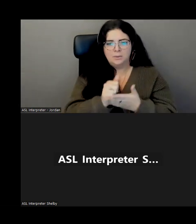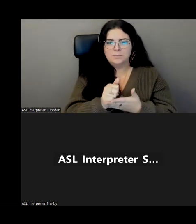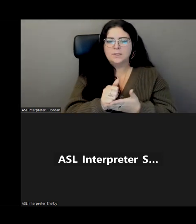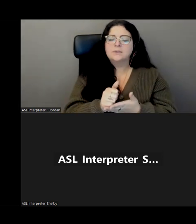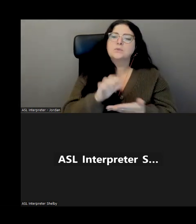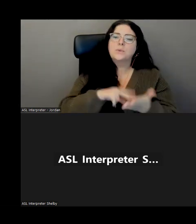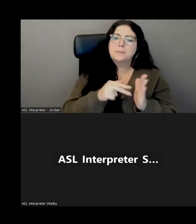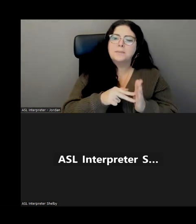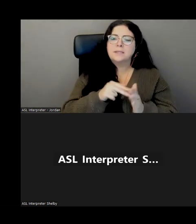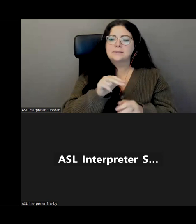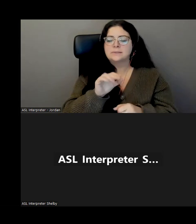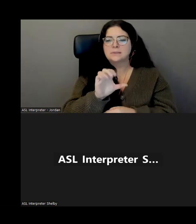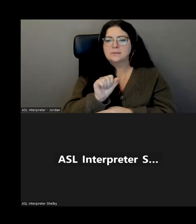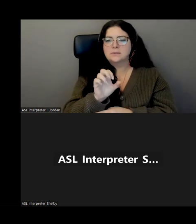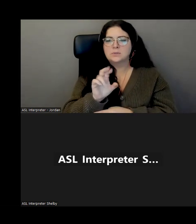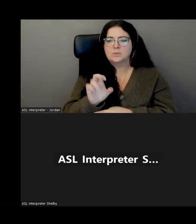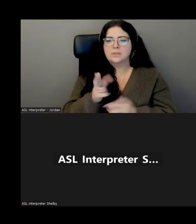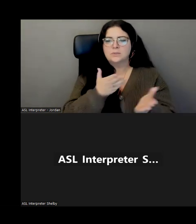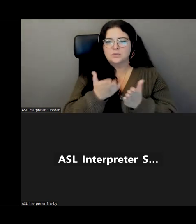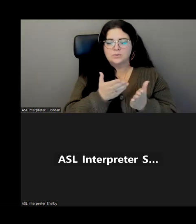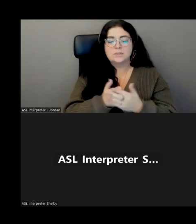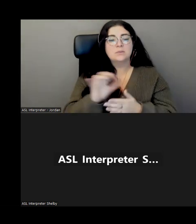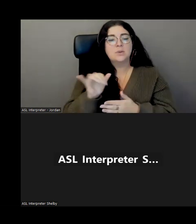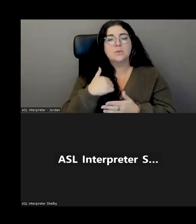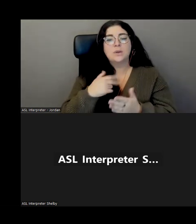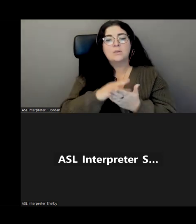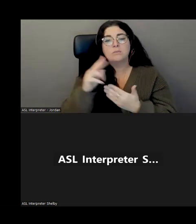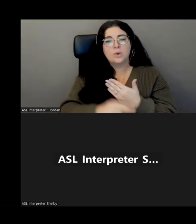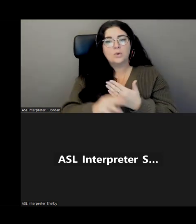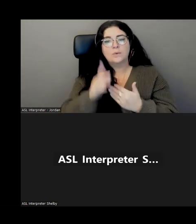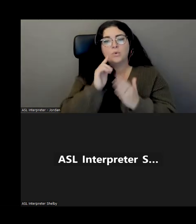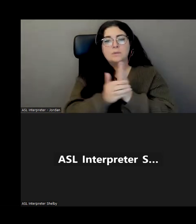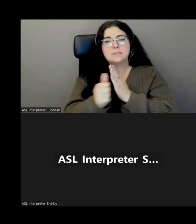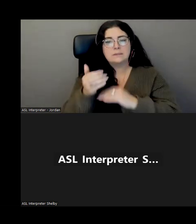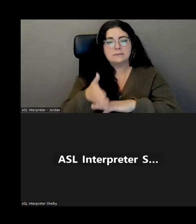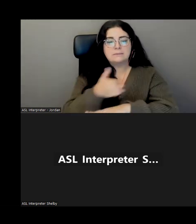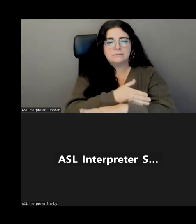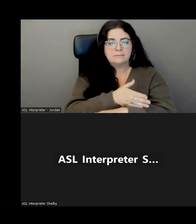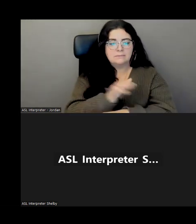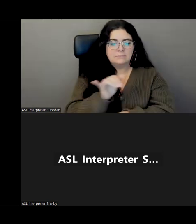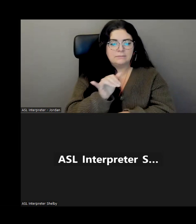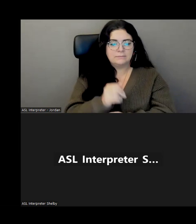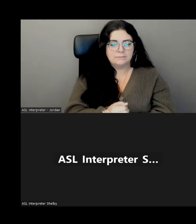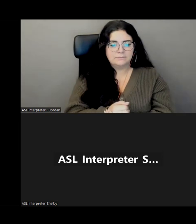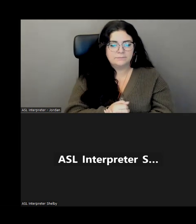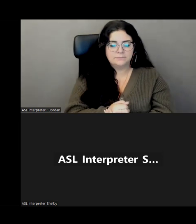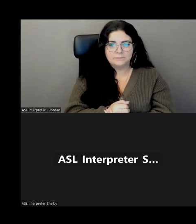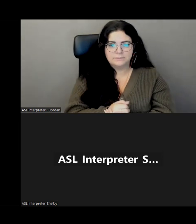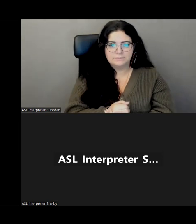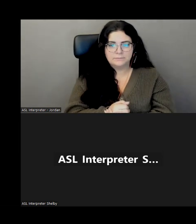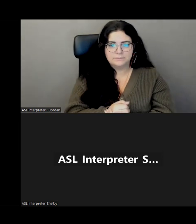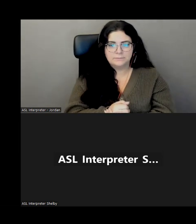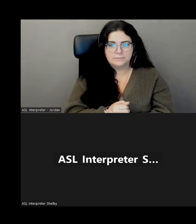help there, but we also offer a lot of skill development programs through our career services as well, like transition to work